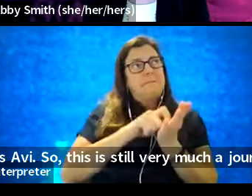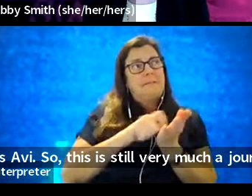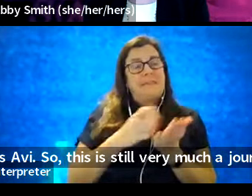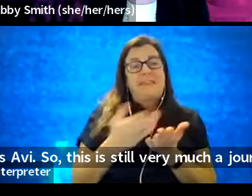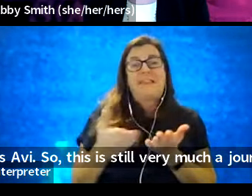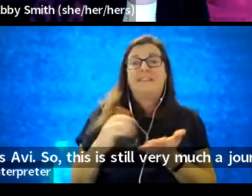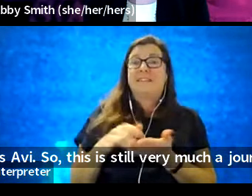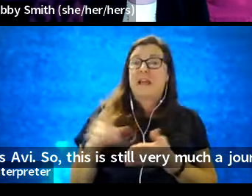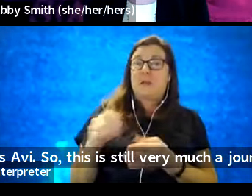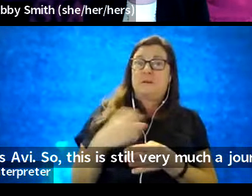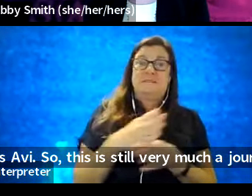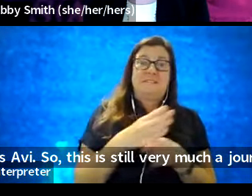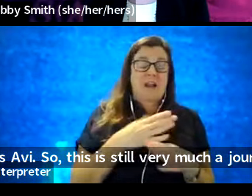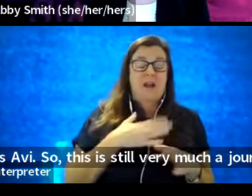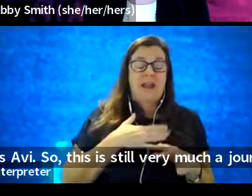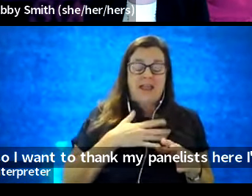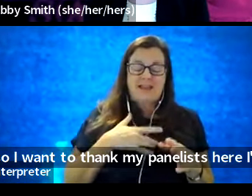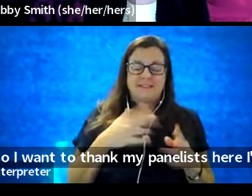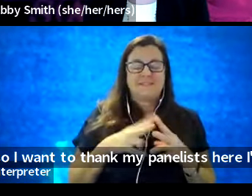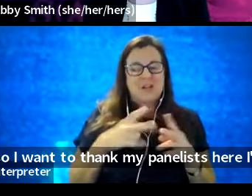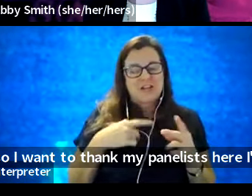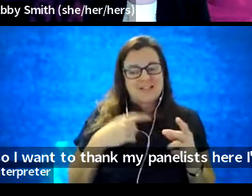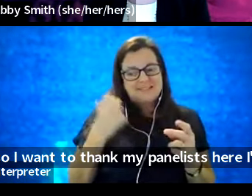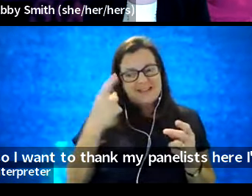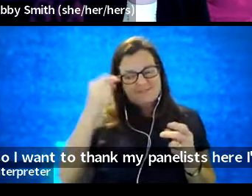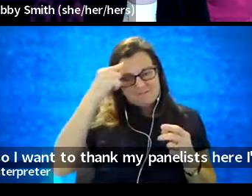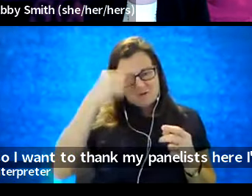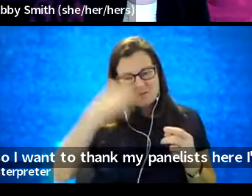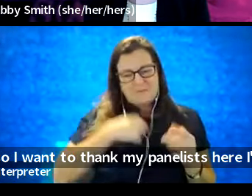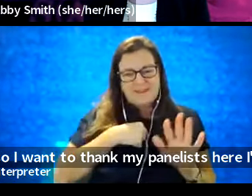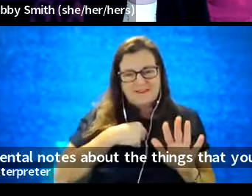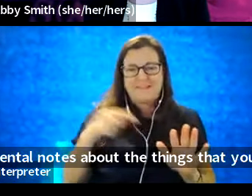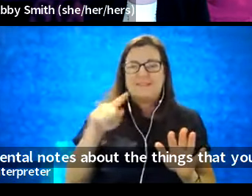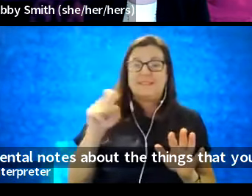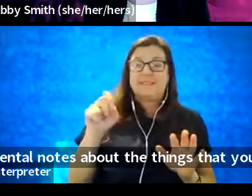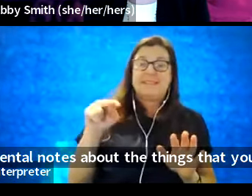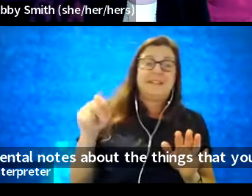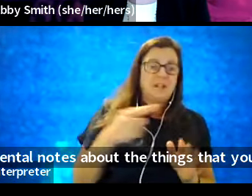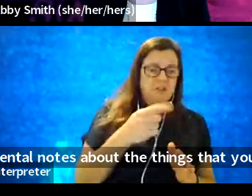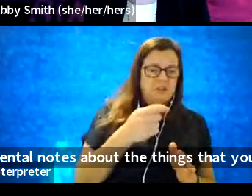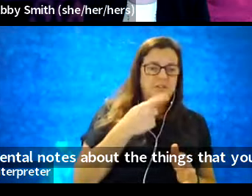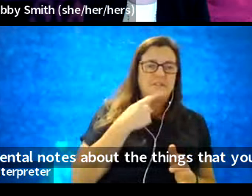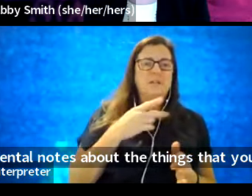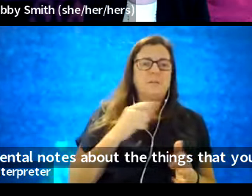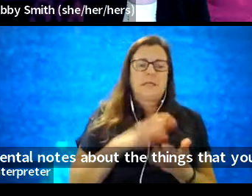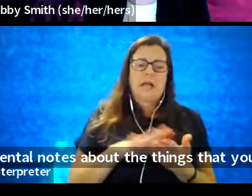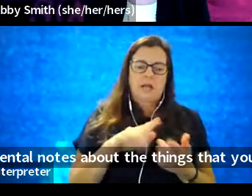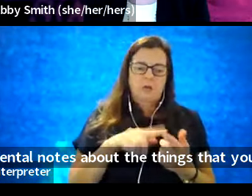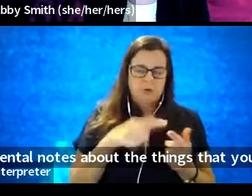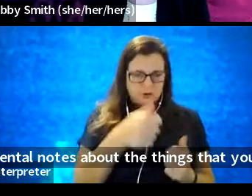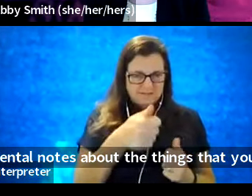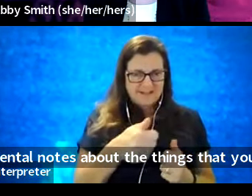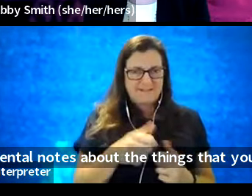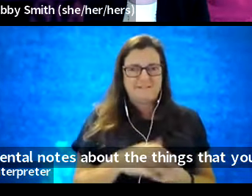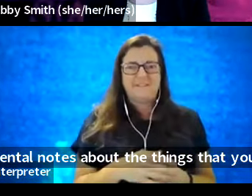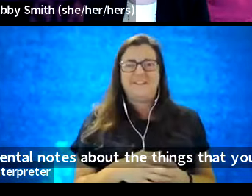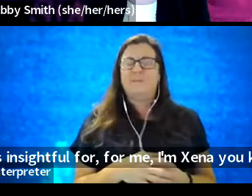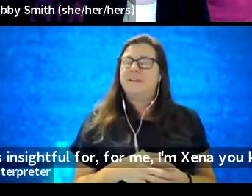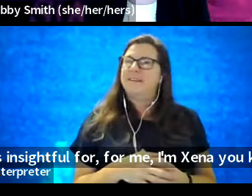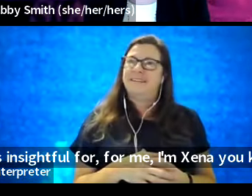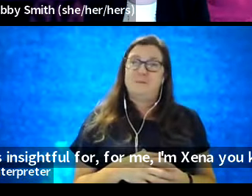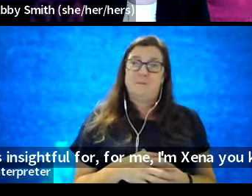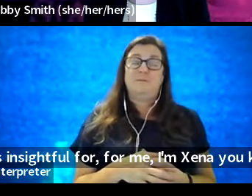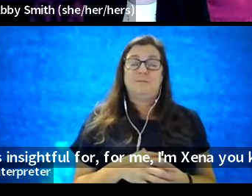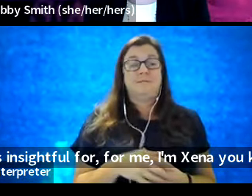you've shared and it's insightful for, for me. Um, Zena, you know, you saying to be kind to yourself, that,